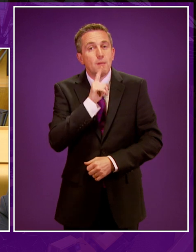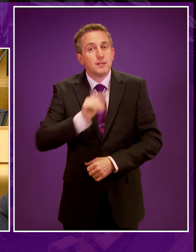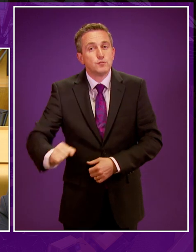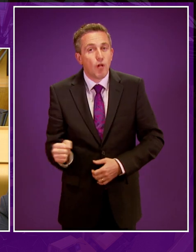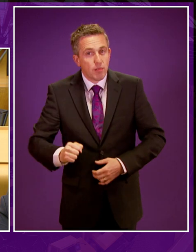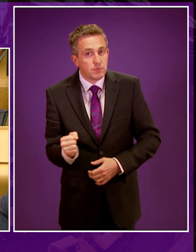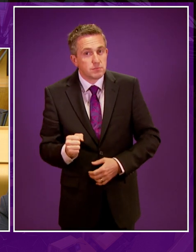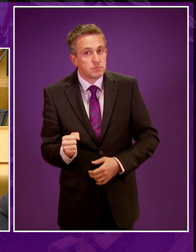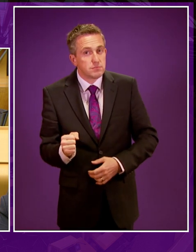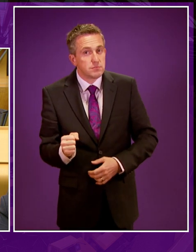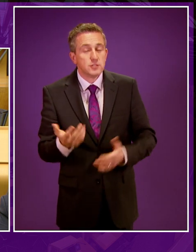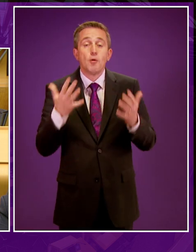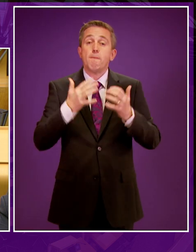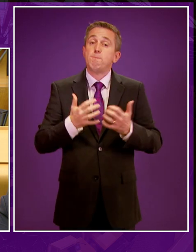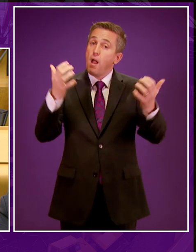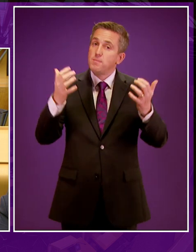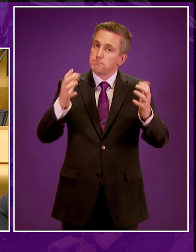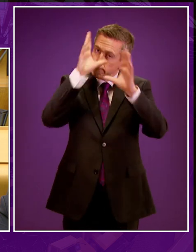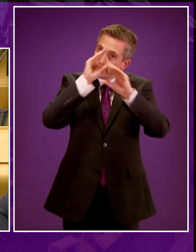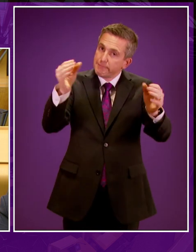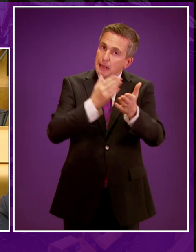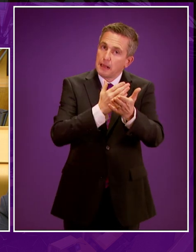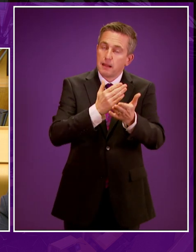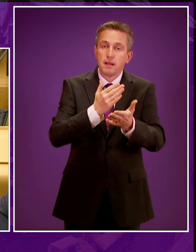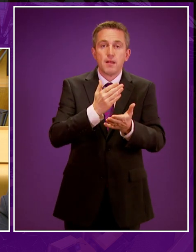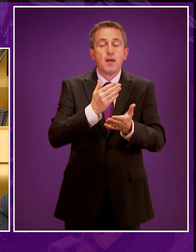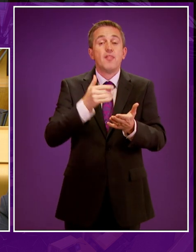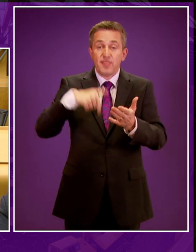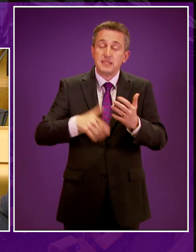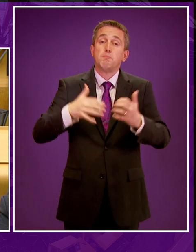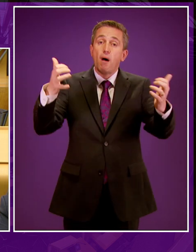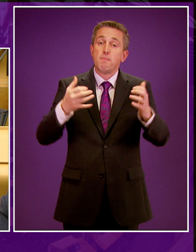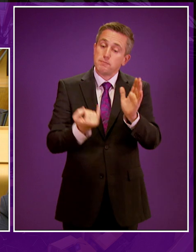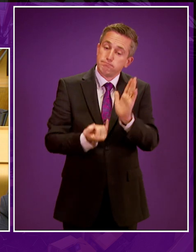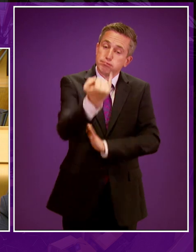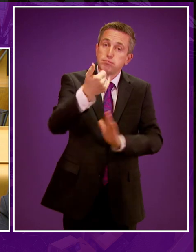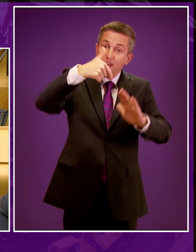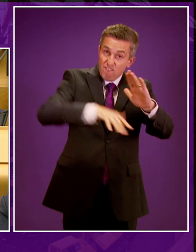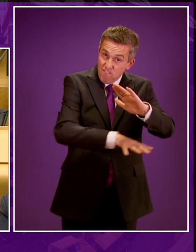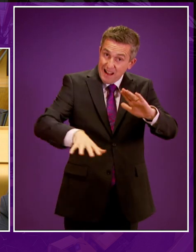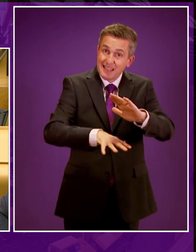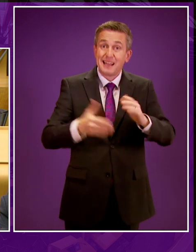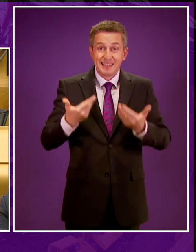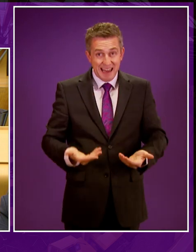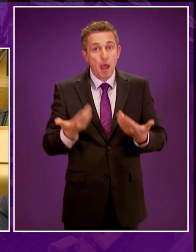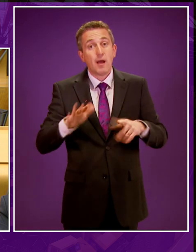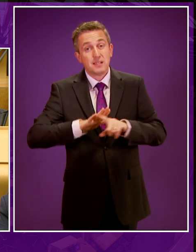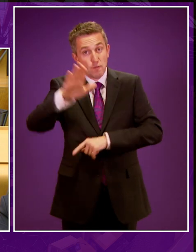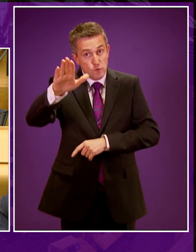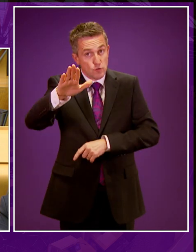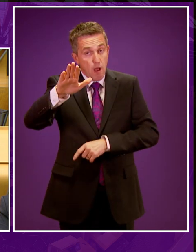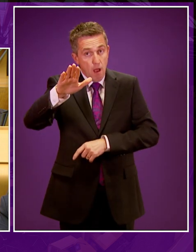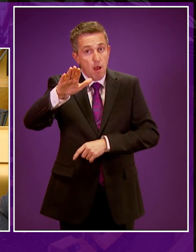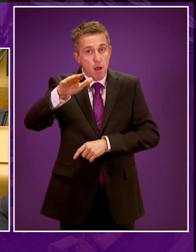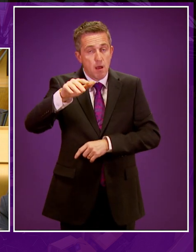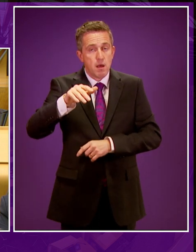Parliament today, let's send a clear message that this Parliament opposes fracking, both now and in the future. Not just for